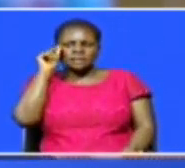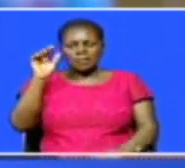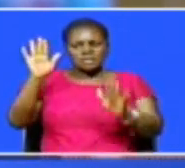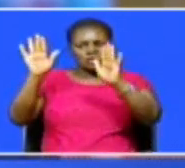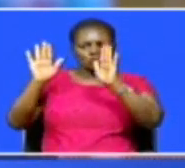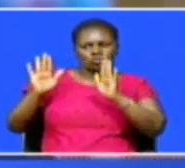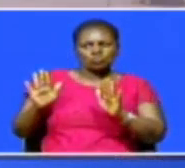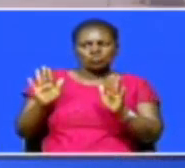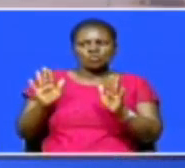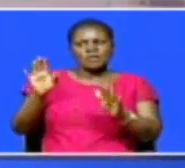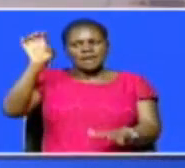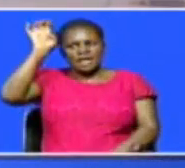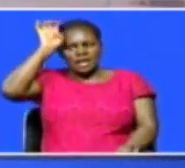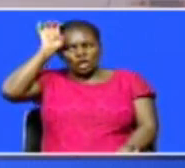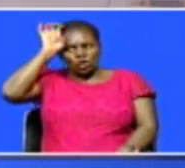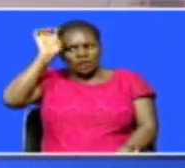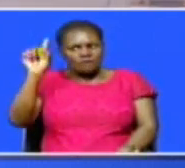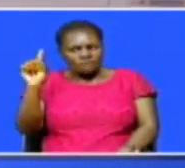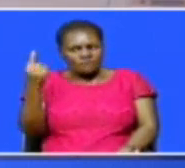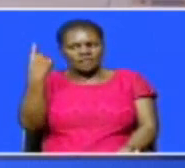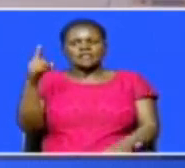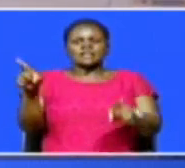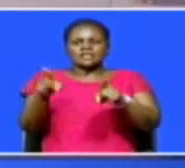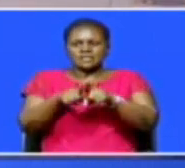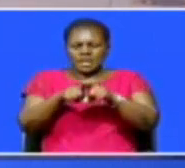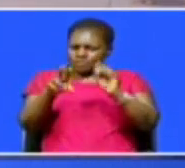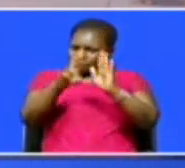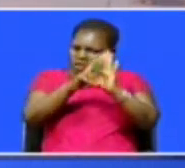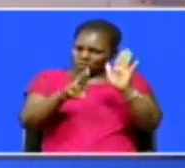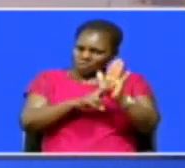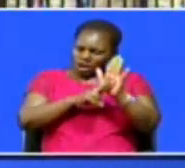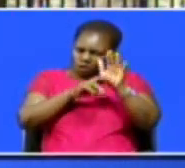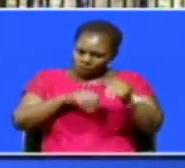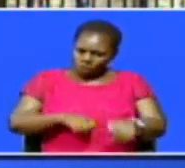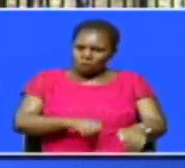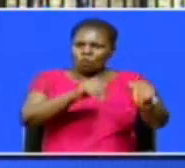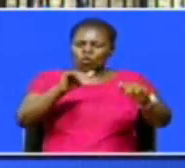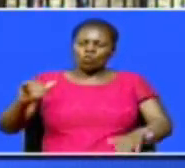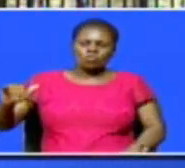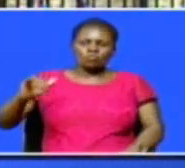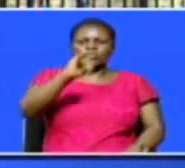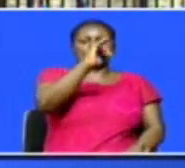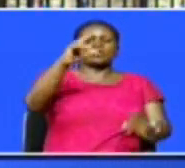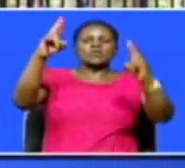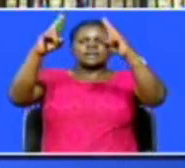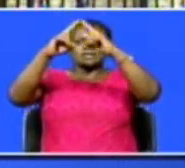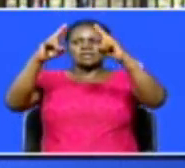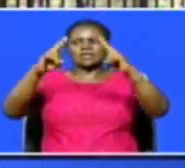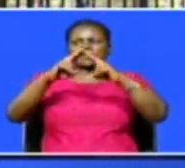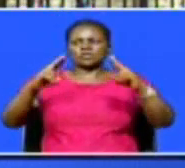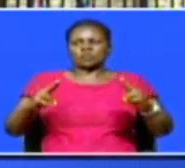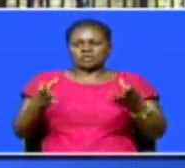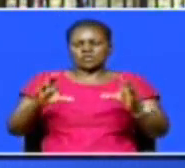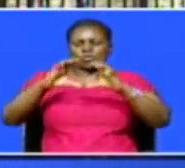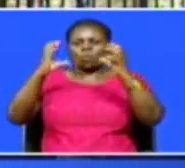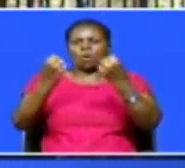Kisumu, AirDorett. And then the same protocols escalated to make sure we can now fly international because this is a trend